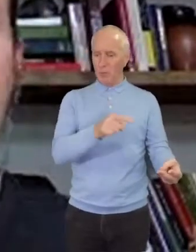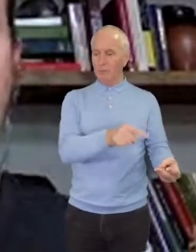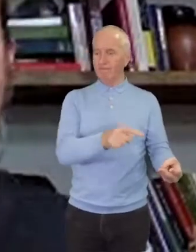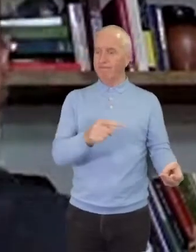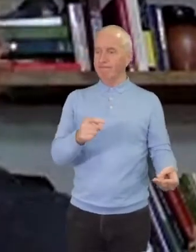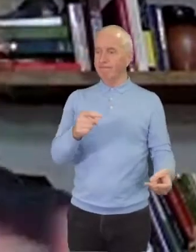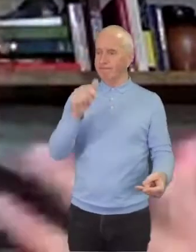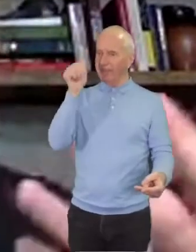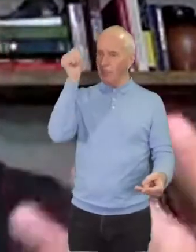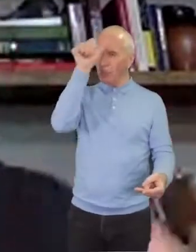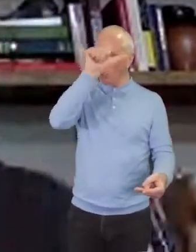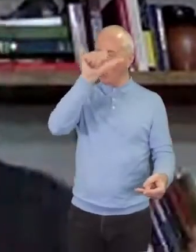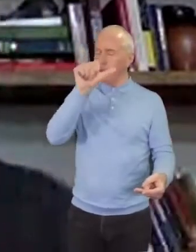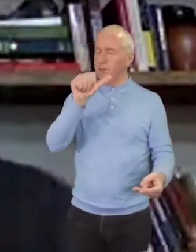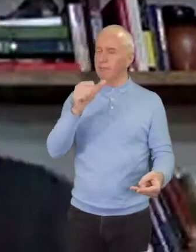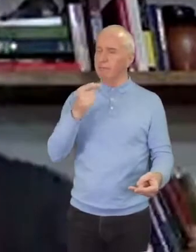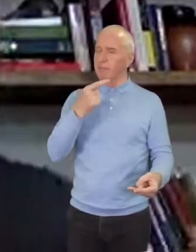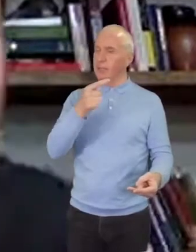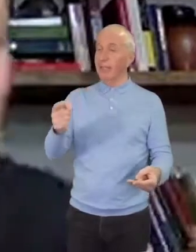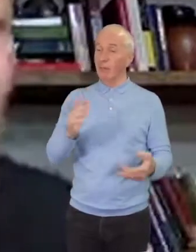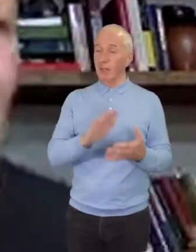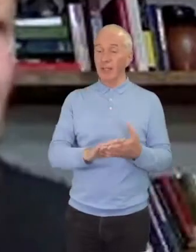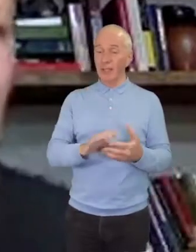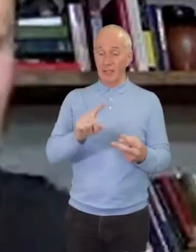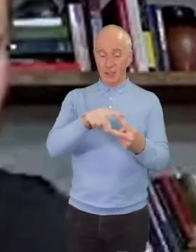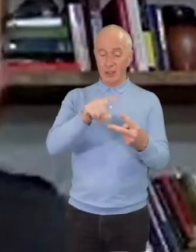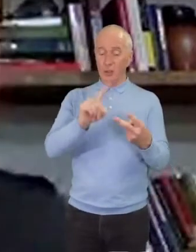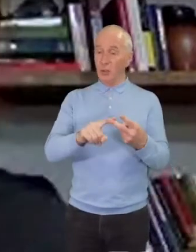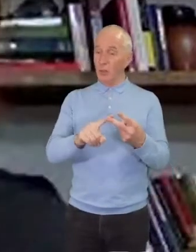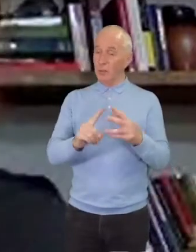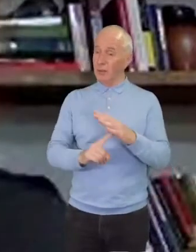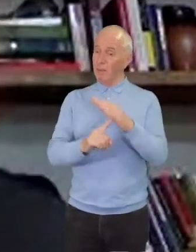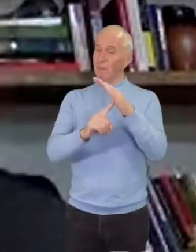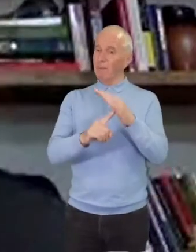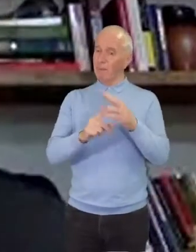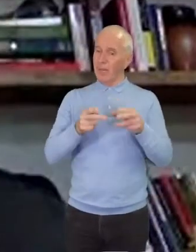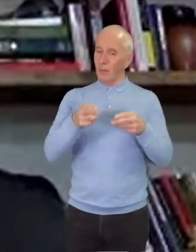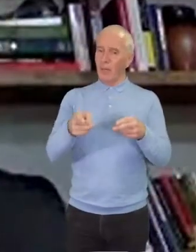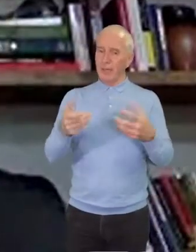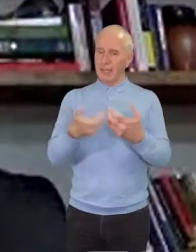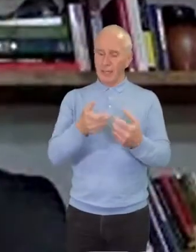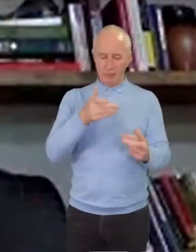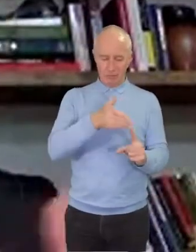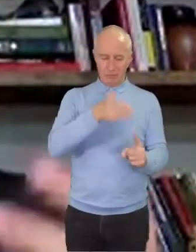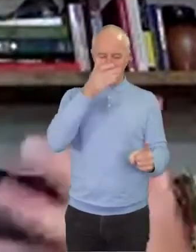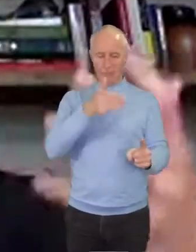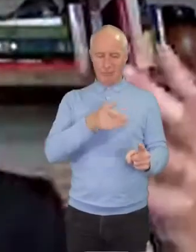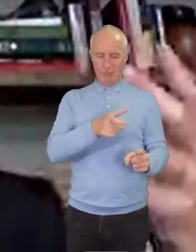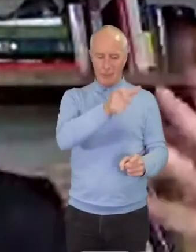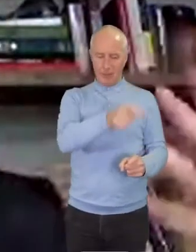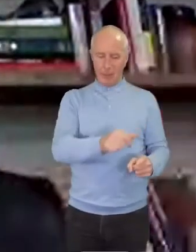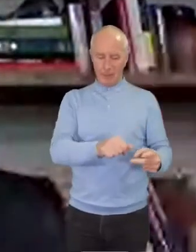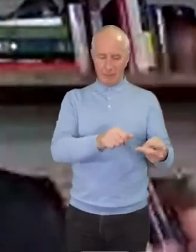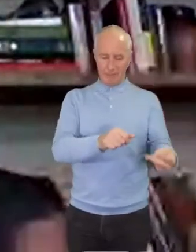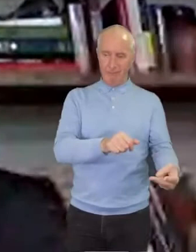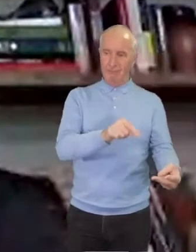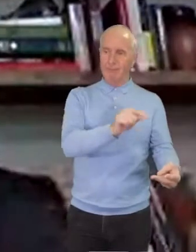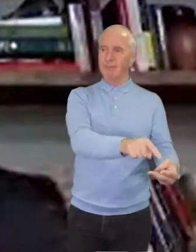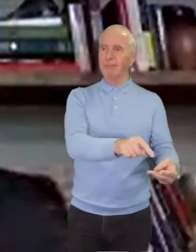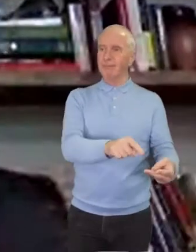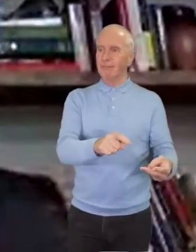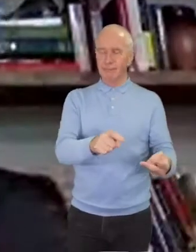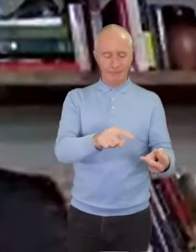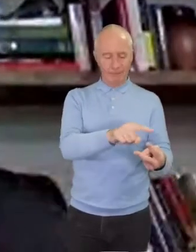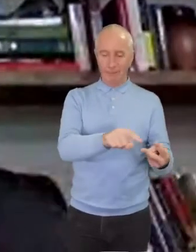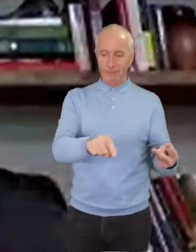two main ways that you could identify the person in the ditch have been taken away from them.